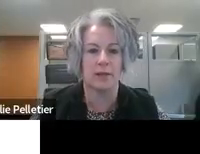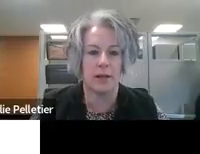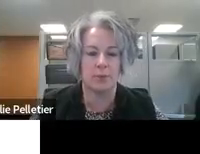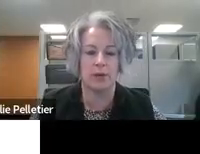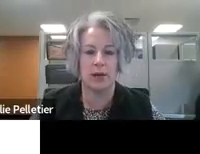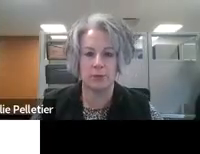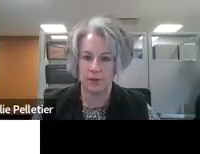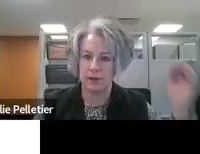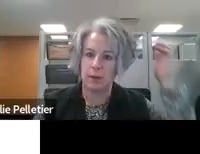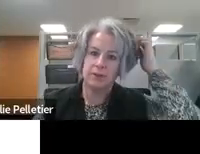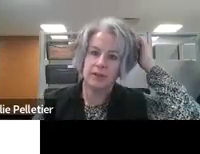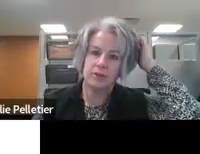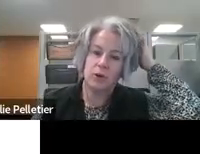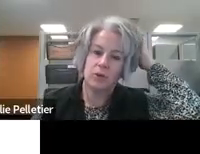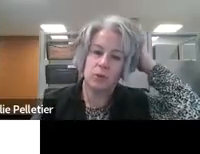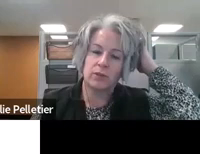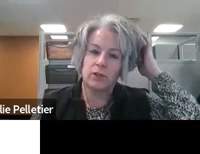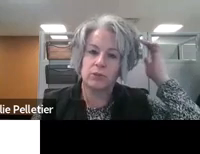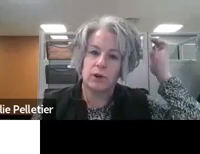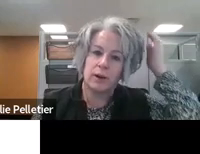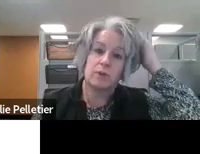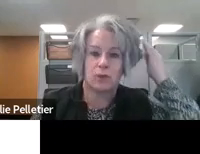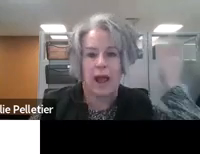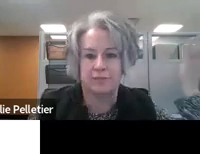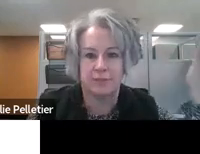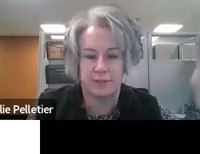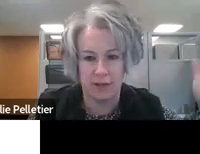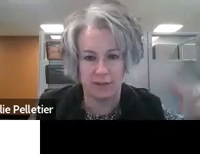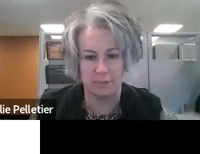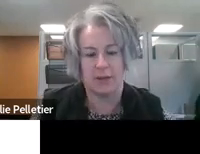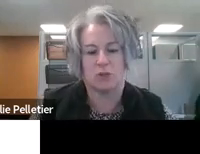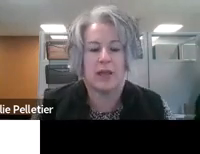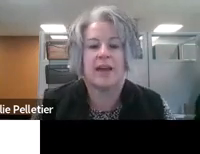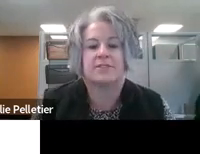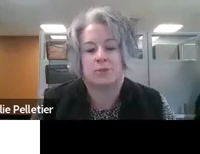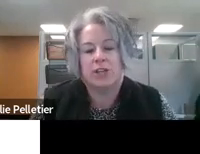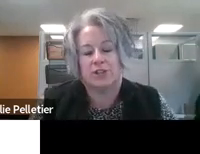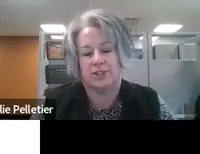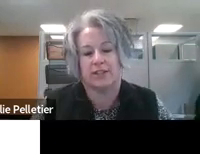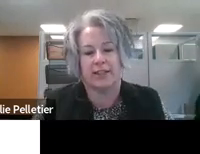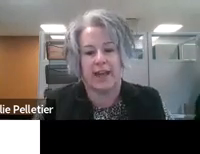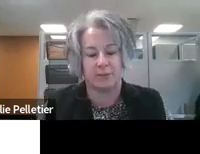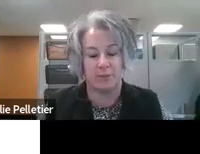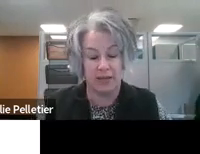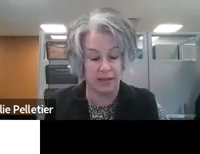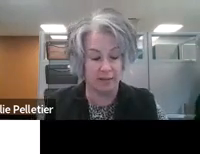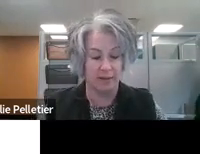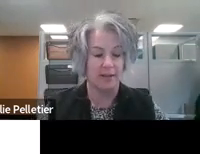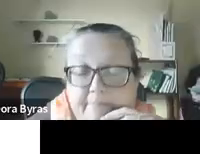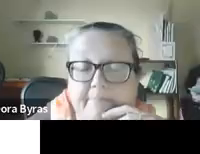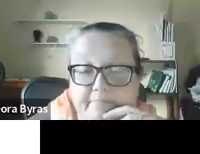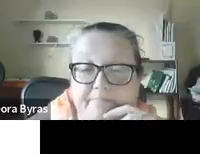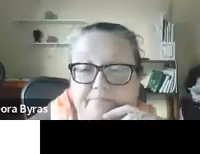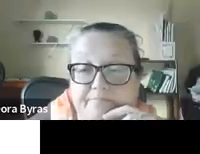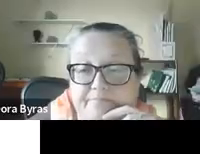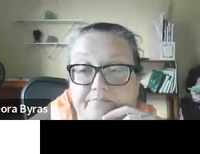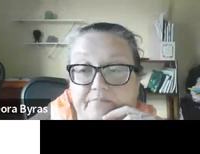Okay. A couple days ago, the one that you, the draft, because we had some changes at the last minute, and